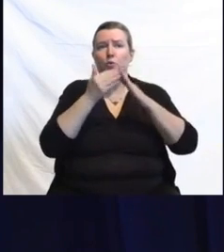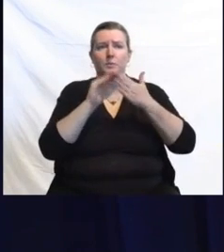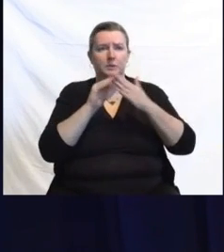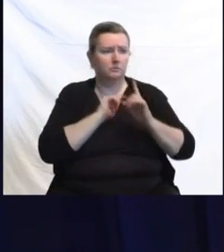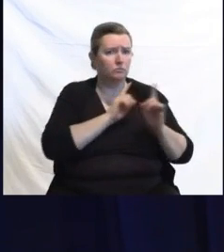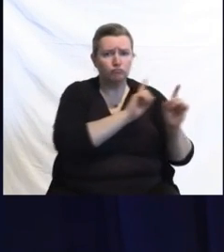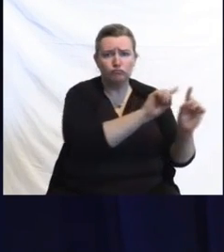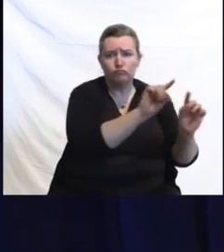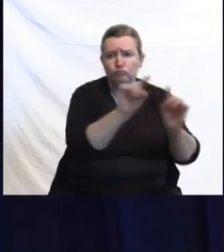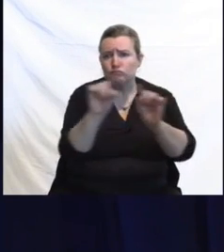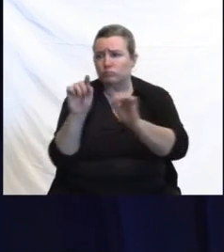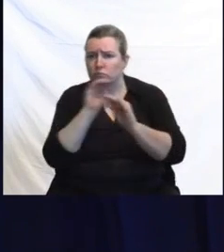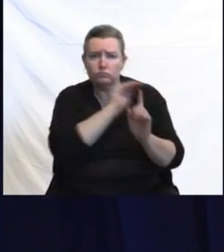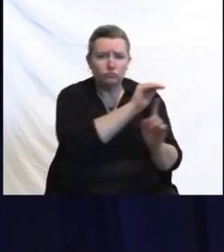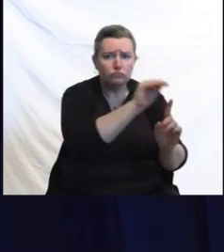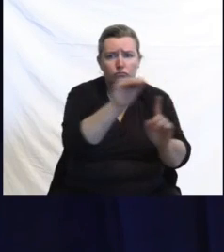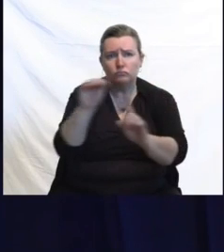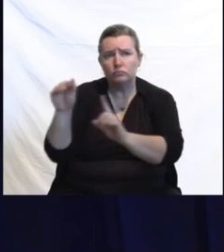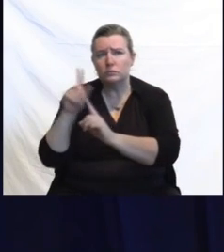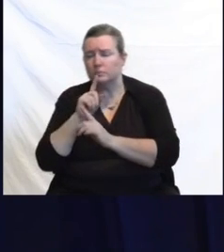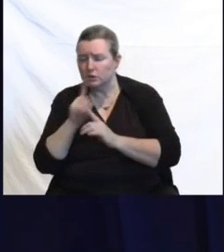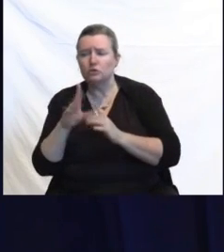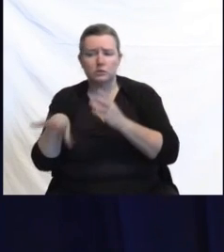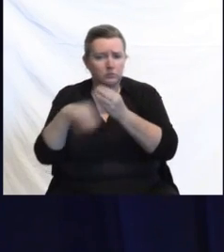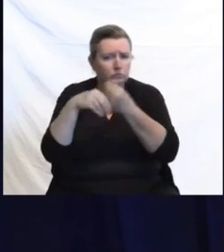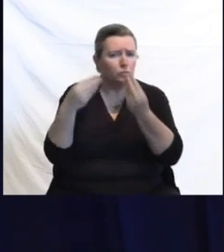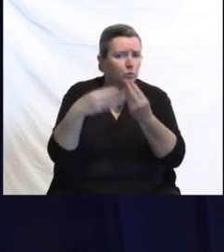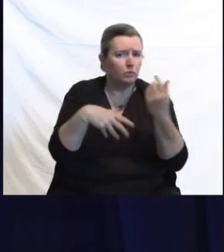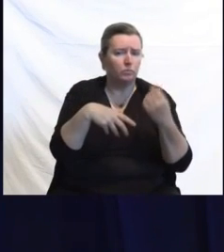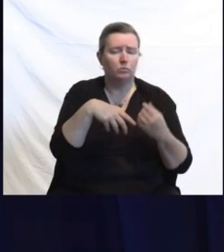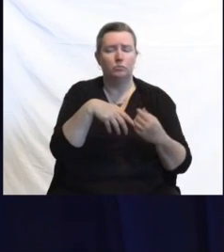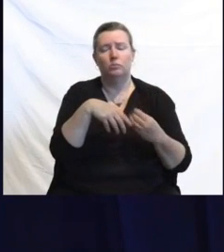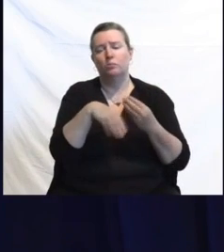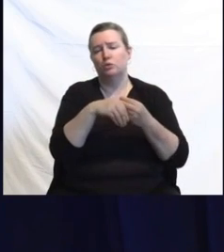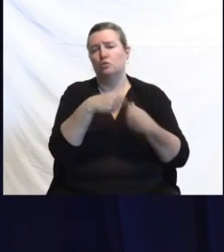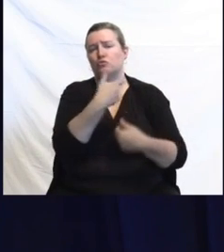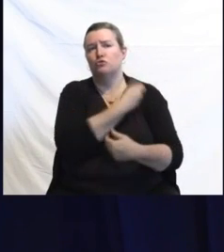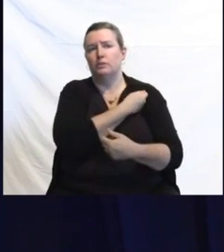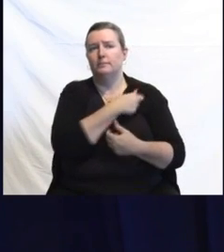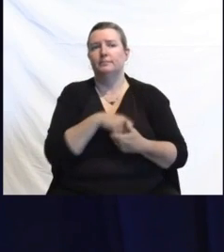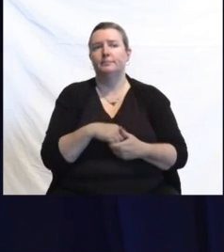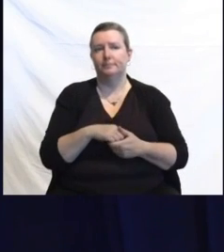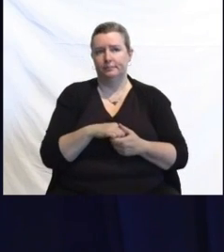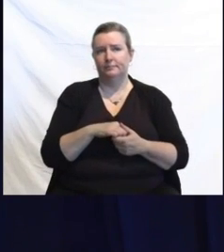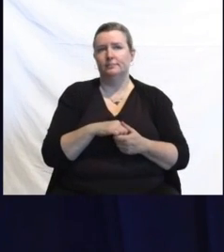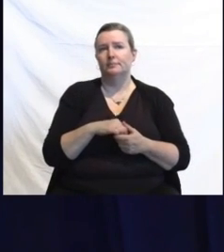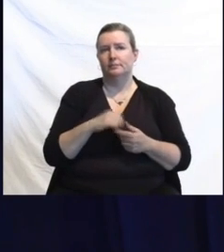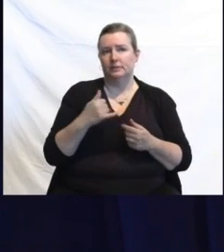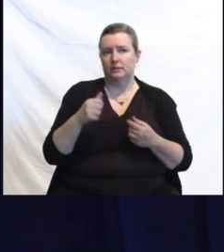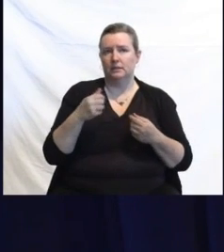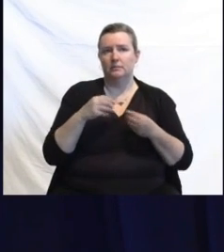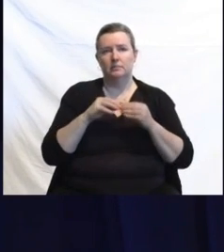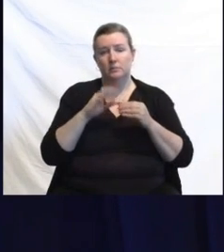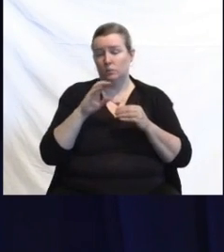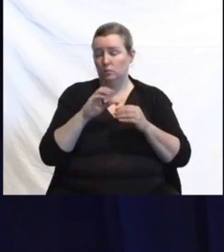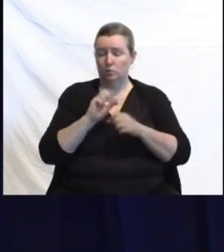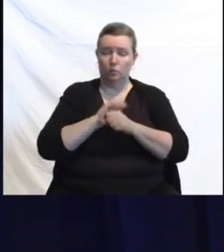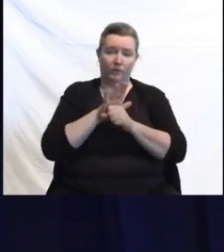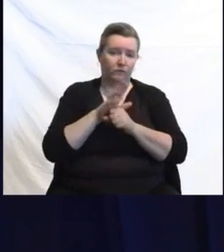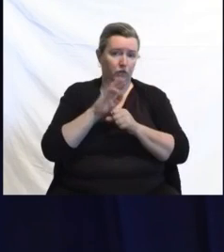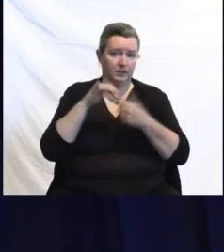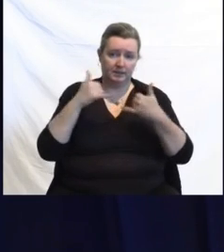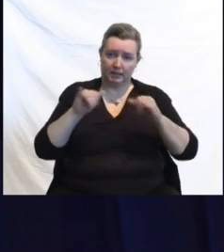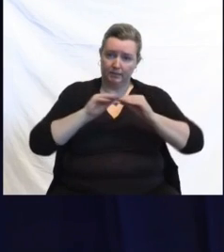of booster doses. COVID-19 remains a virulent adversary. For those who have not yet